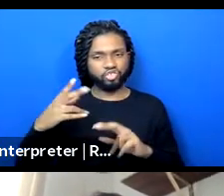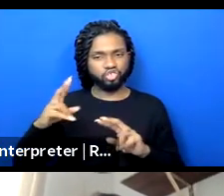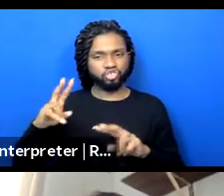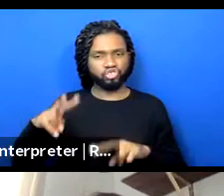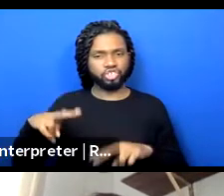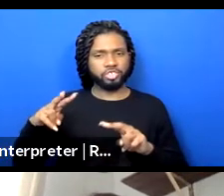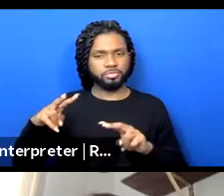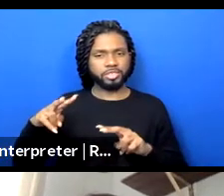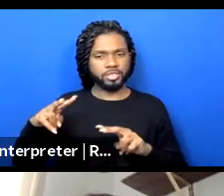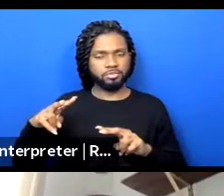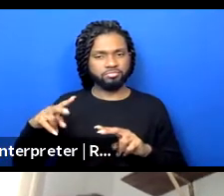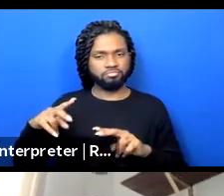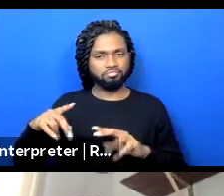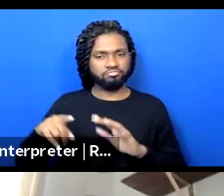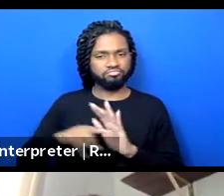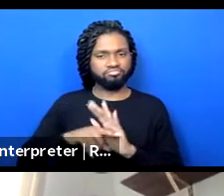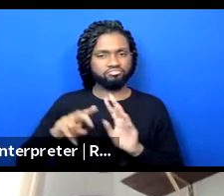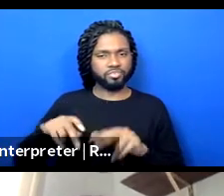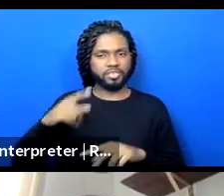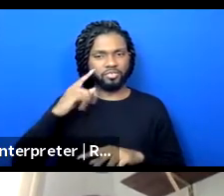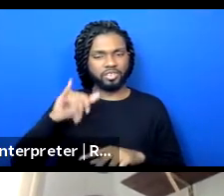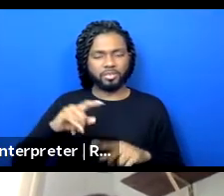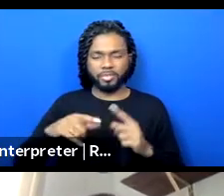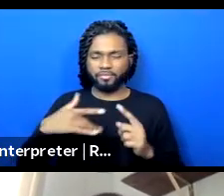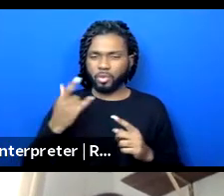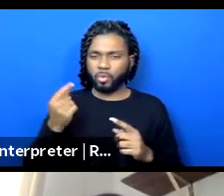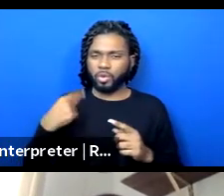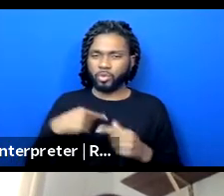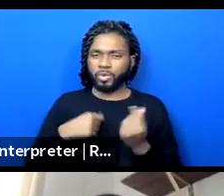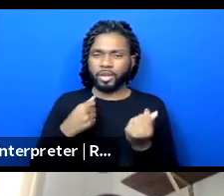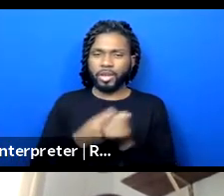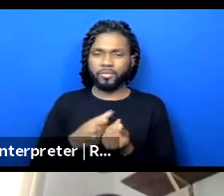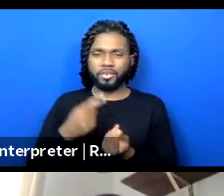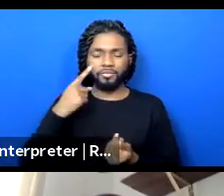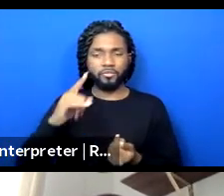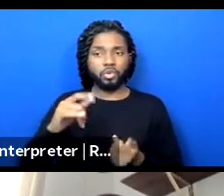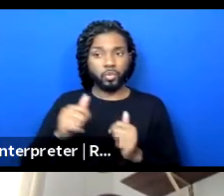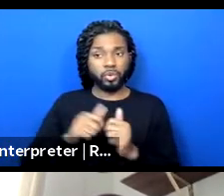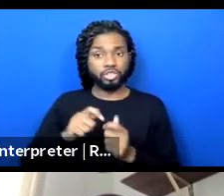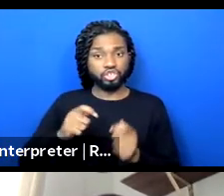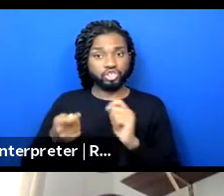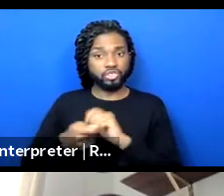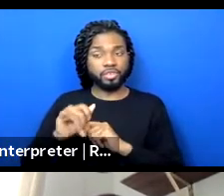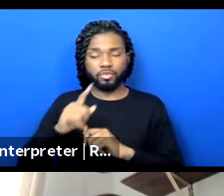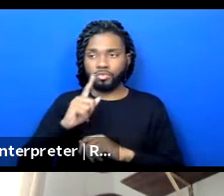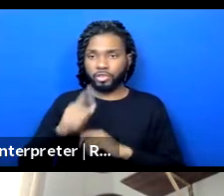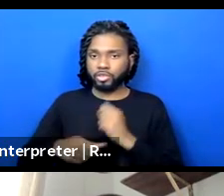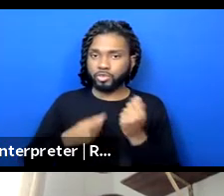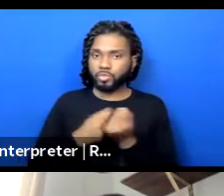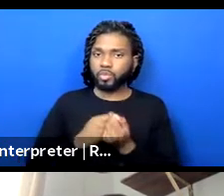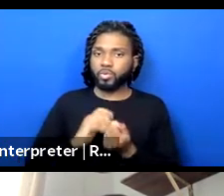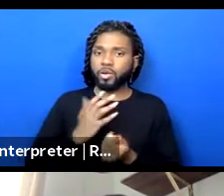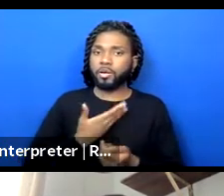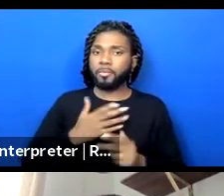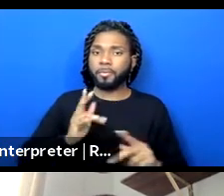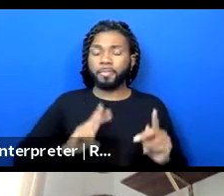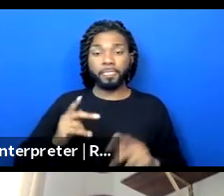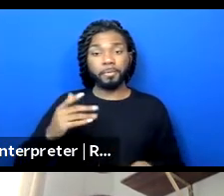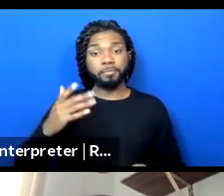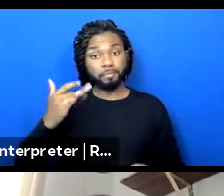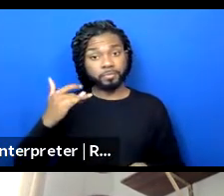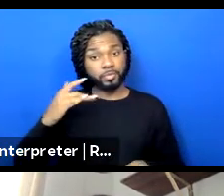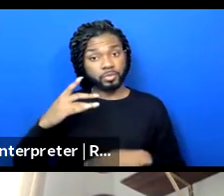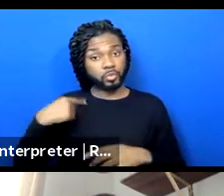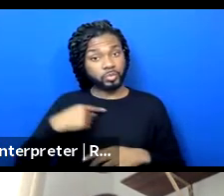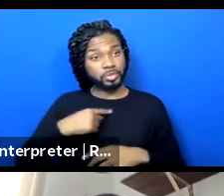I just feel like, what are we advocating for? And in terms of these shifts that really hold our people, because we also see that when our people